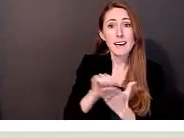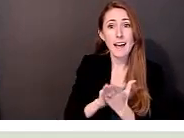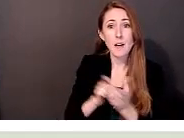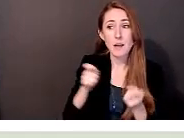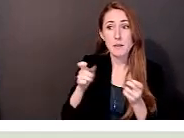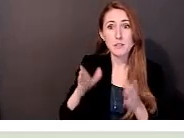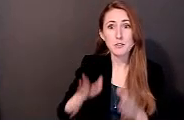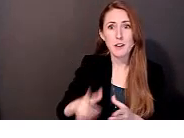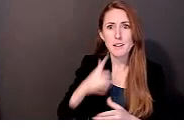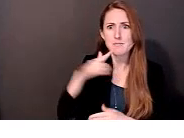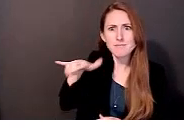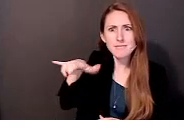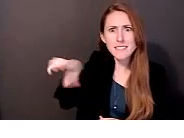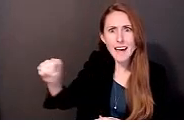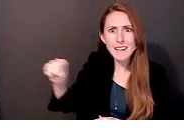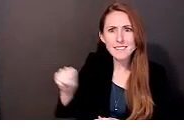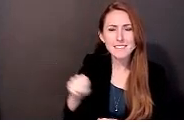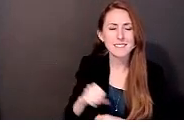response.